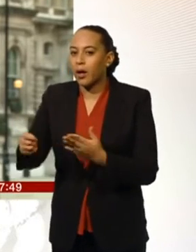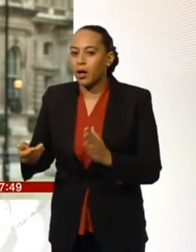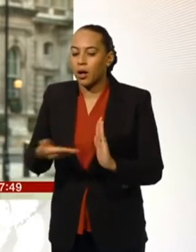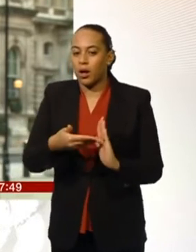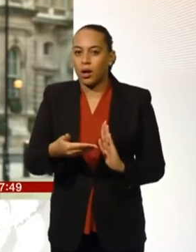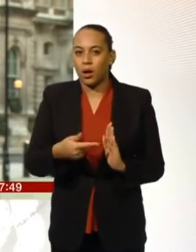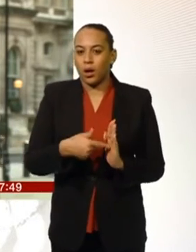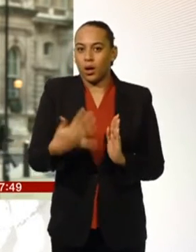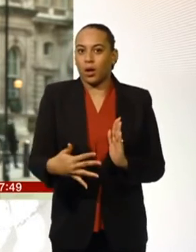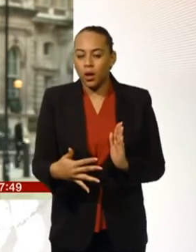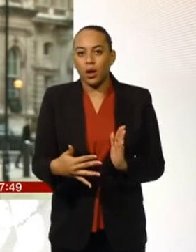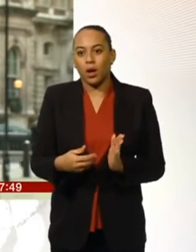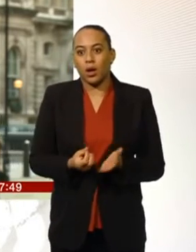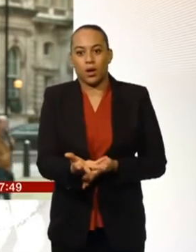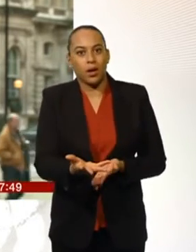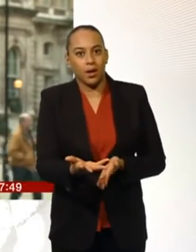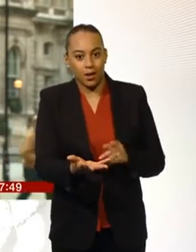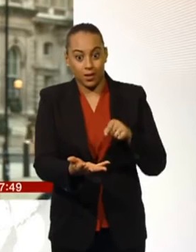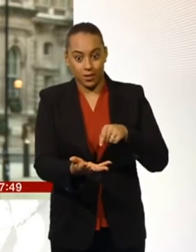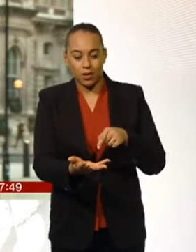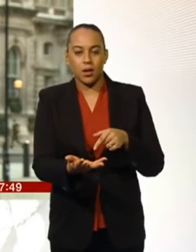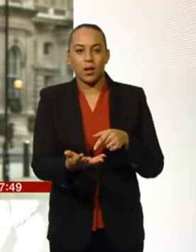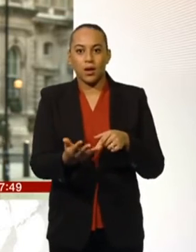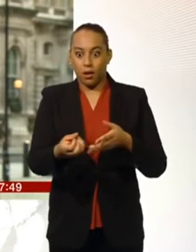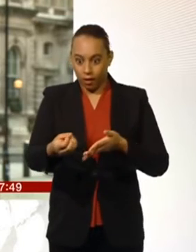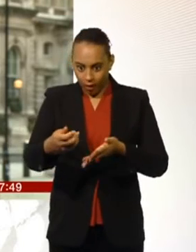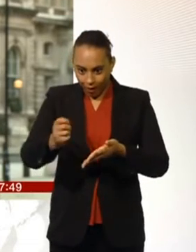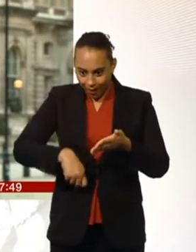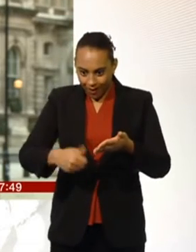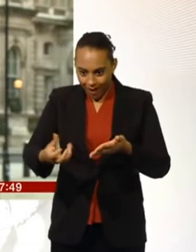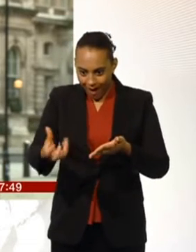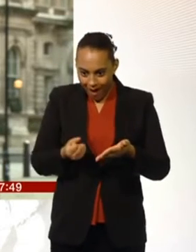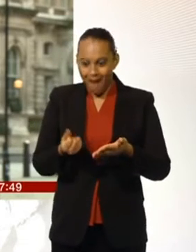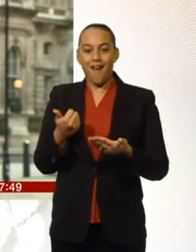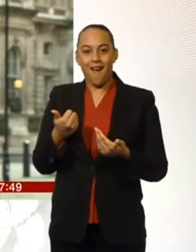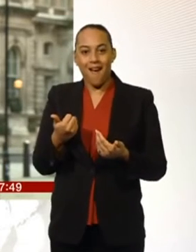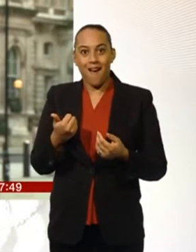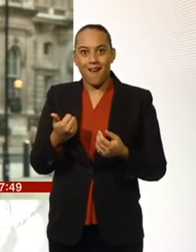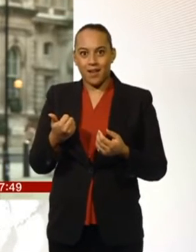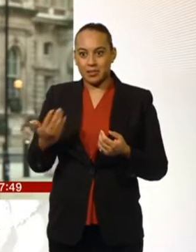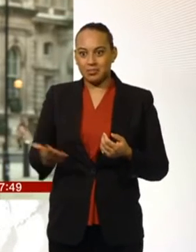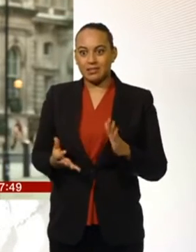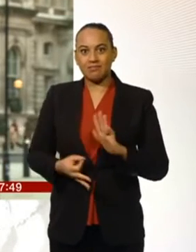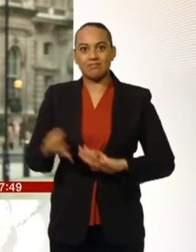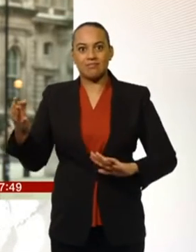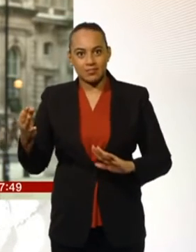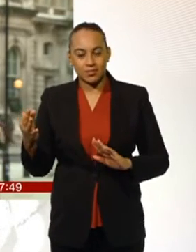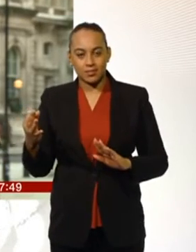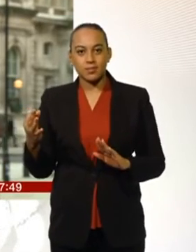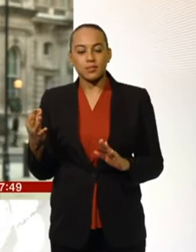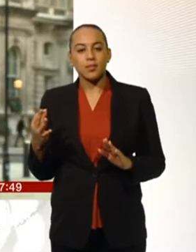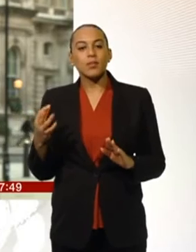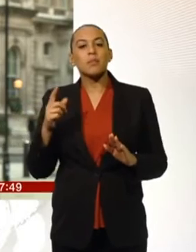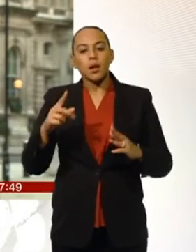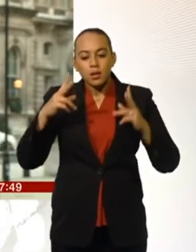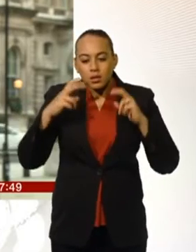So, there is an important financial opportunity there. But market analysts do tend to look much wider than just what the sales were. What they